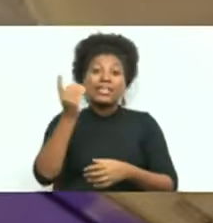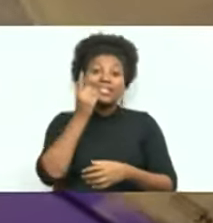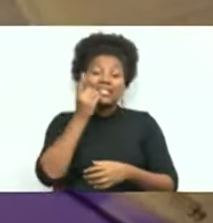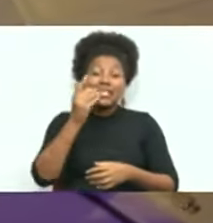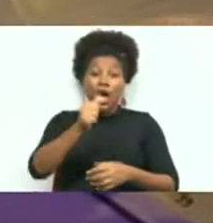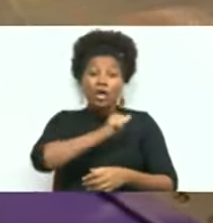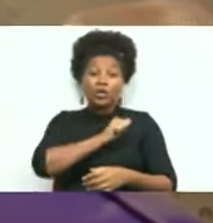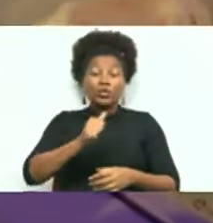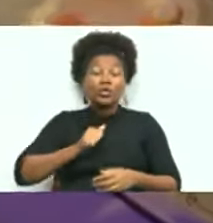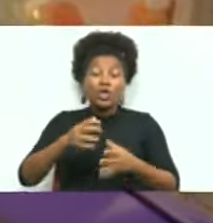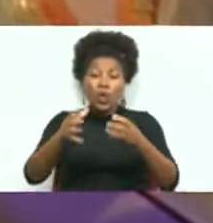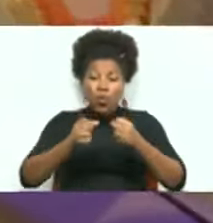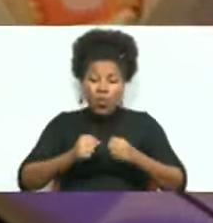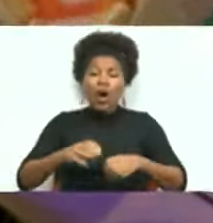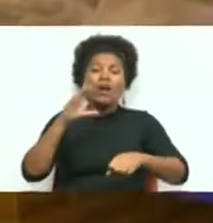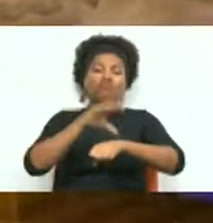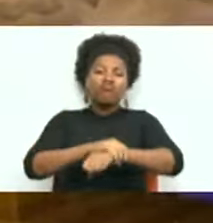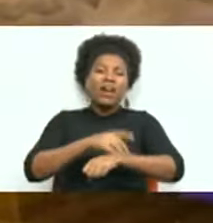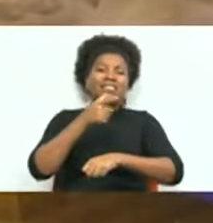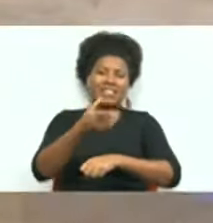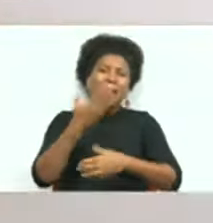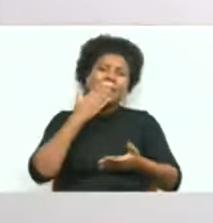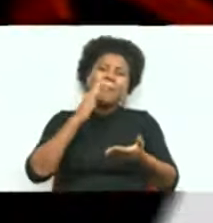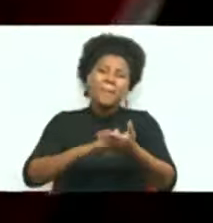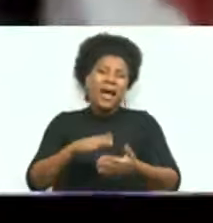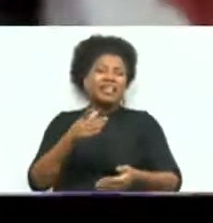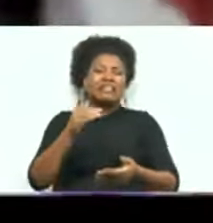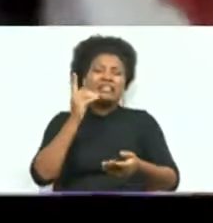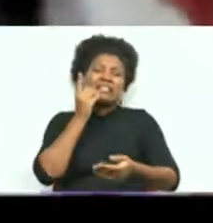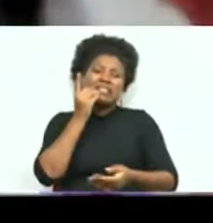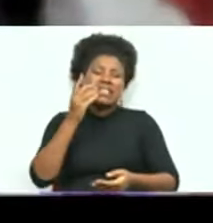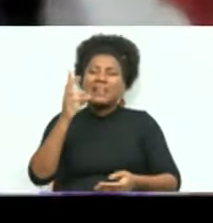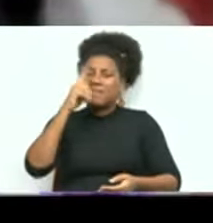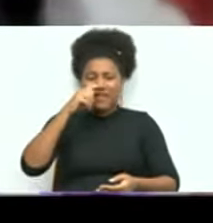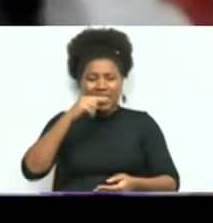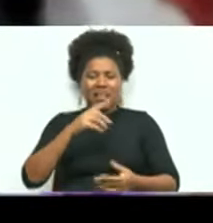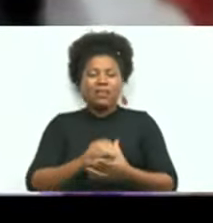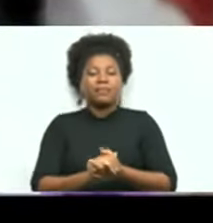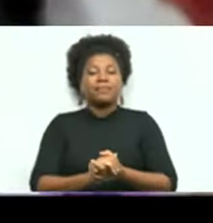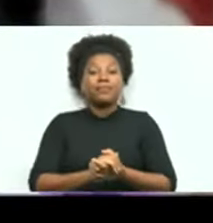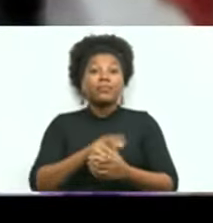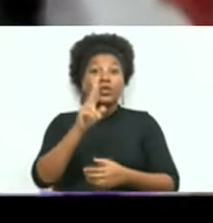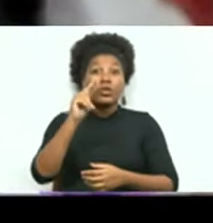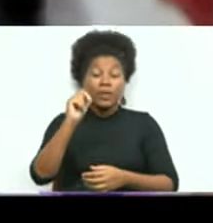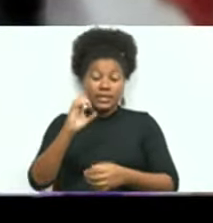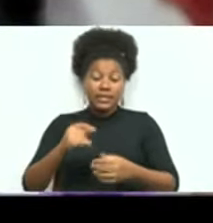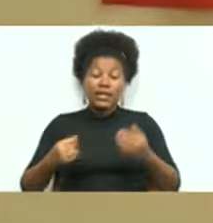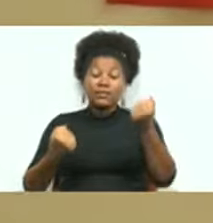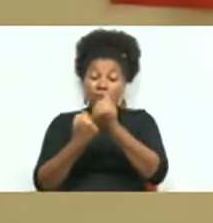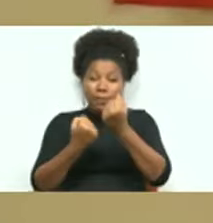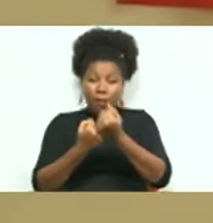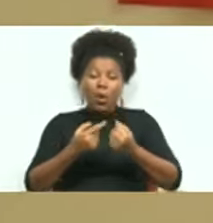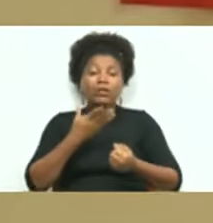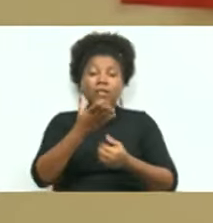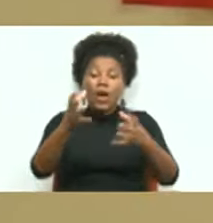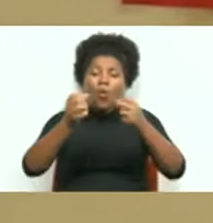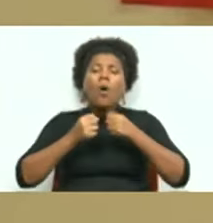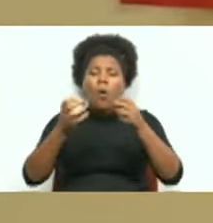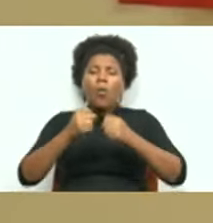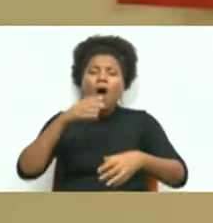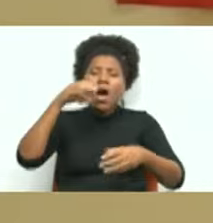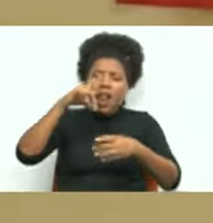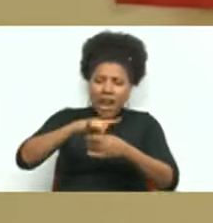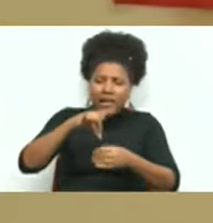wants action against quack dentists. Another UNC member supports calls for internal party elections but says it